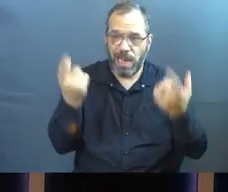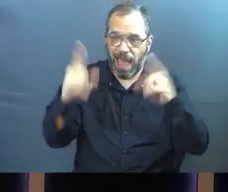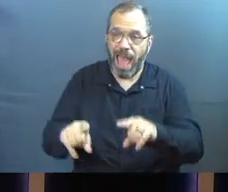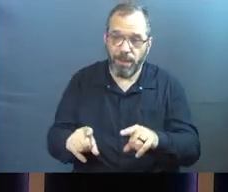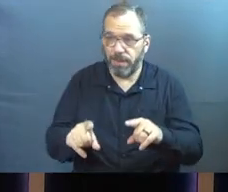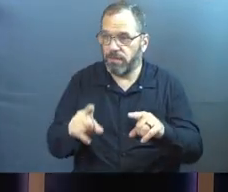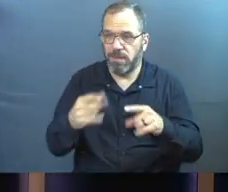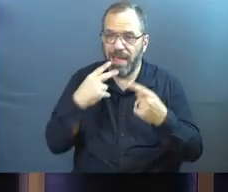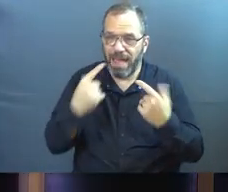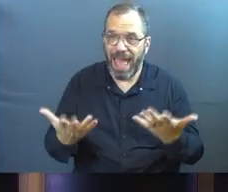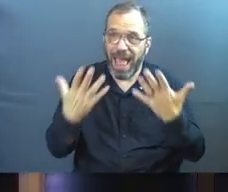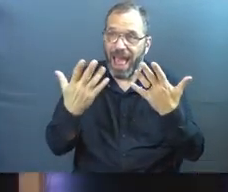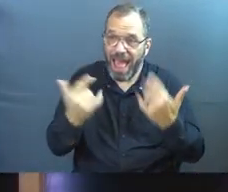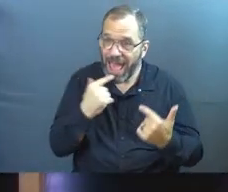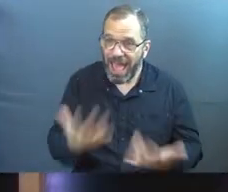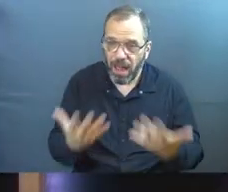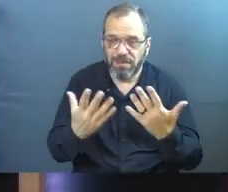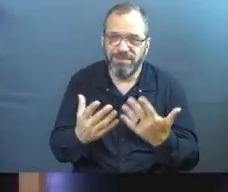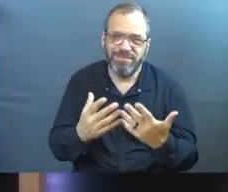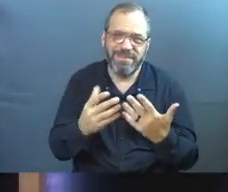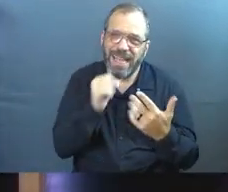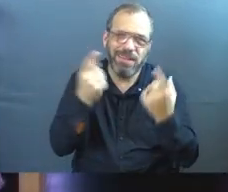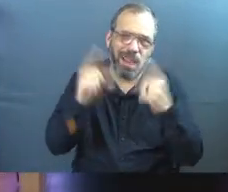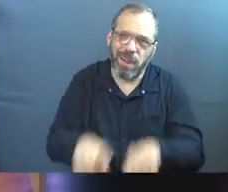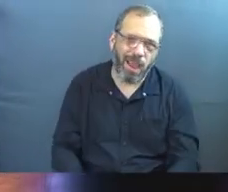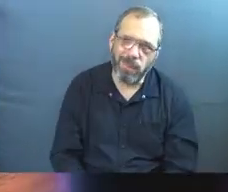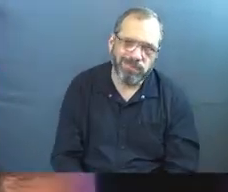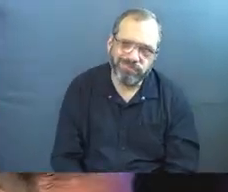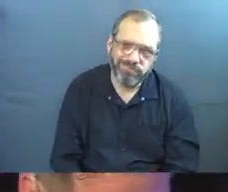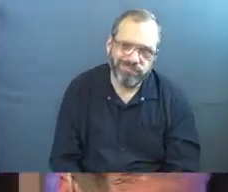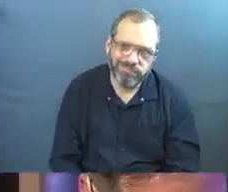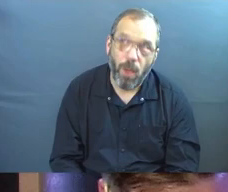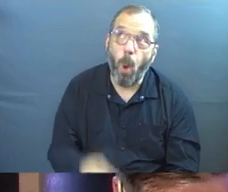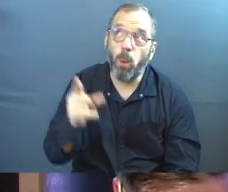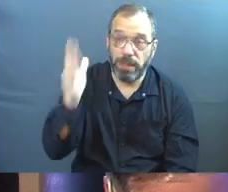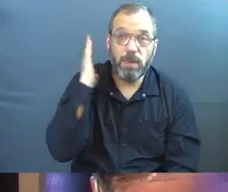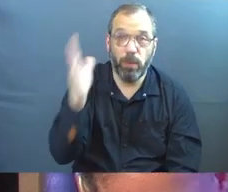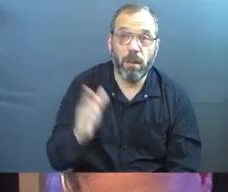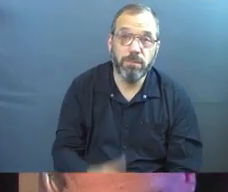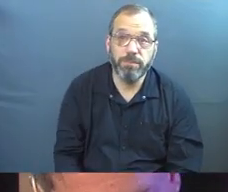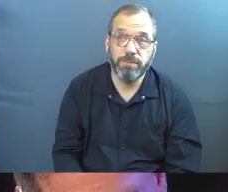yet, he won't eventually bring it. And he will.